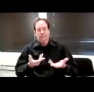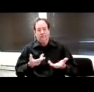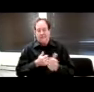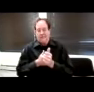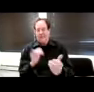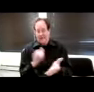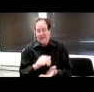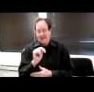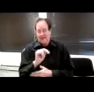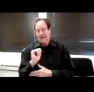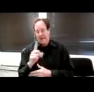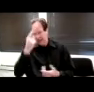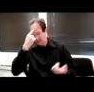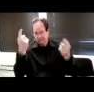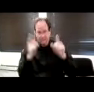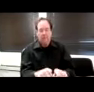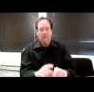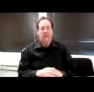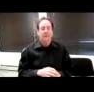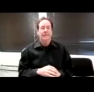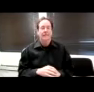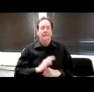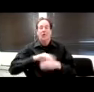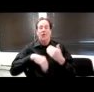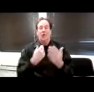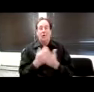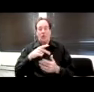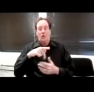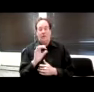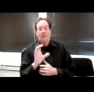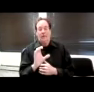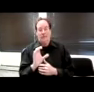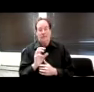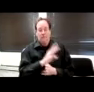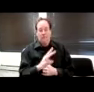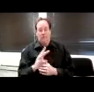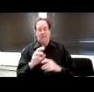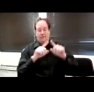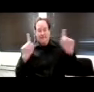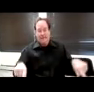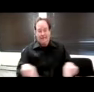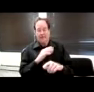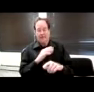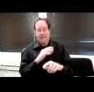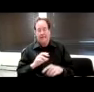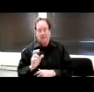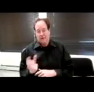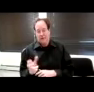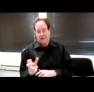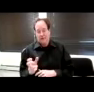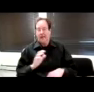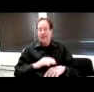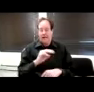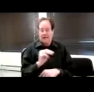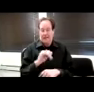NAD settlement, all public web pages and channels on the MIT domain or